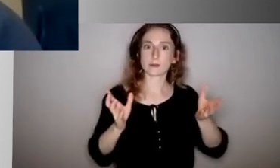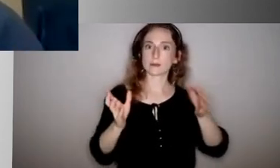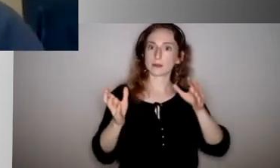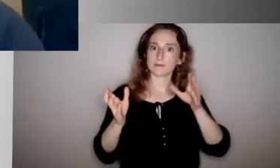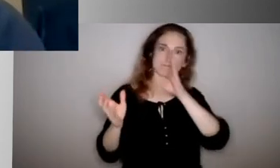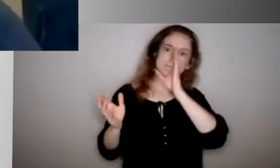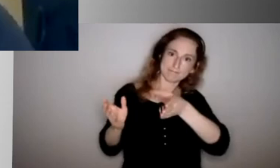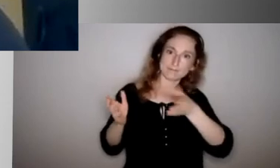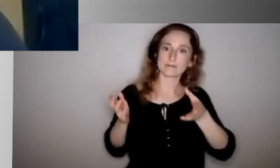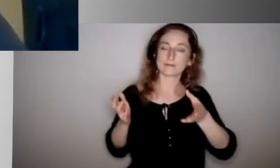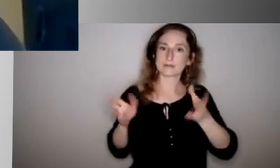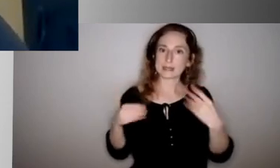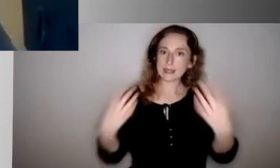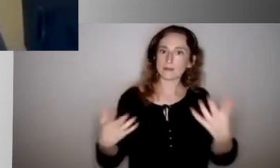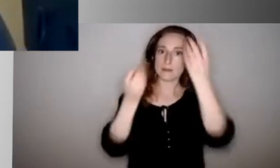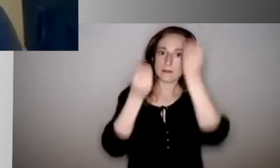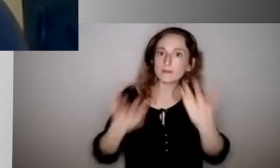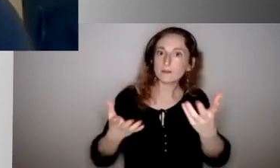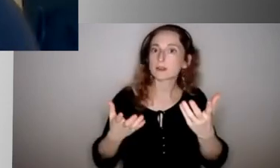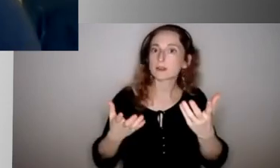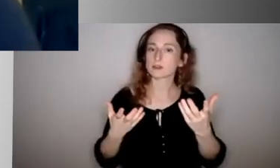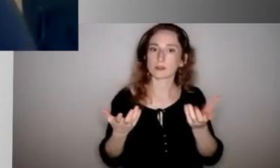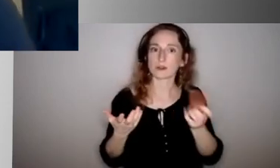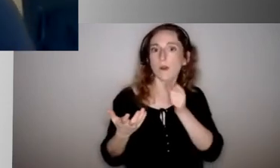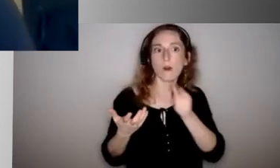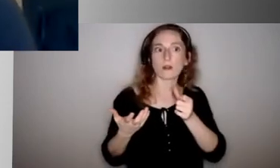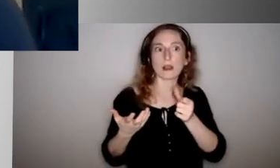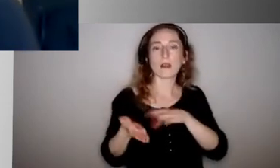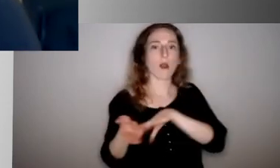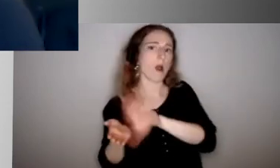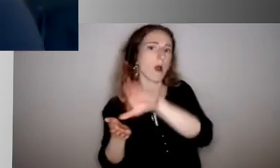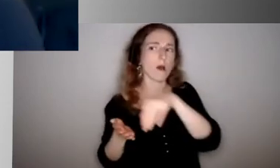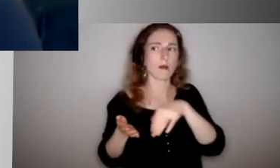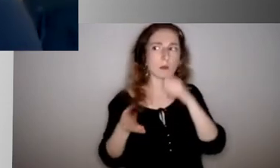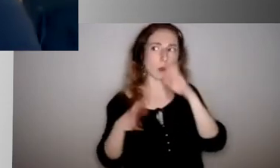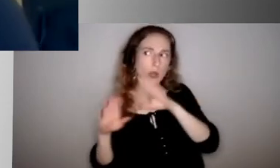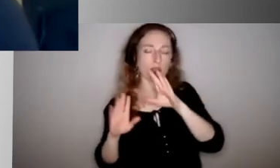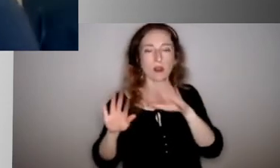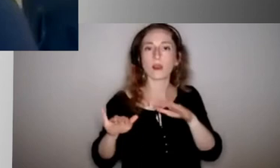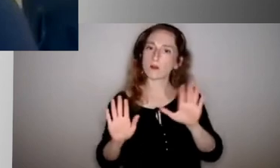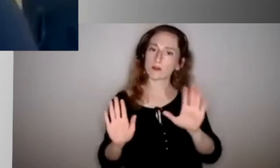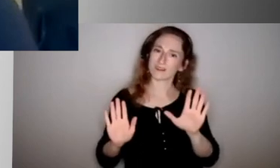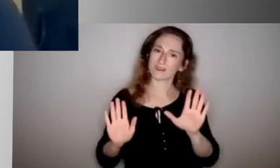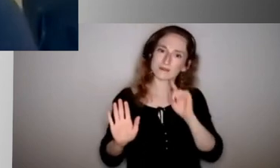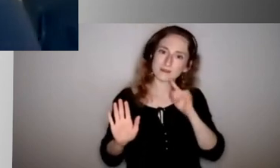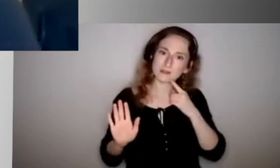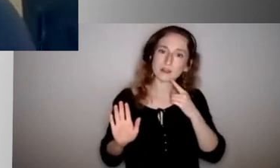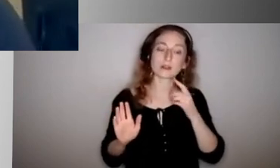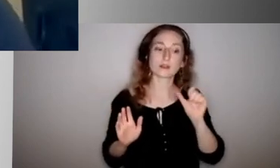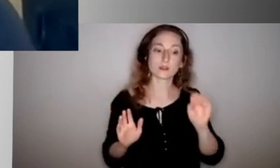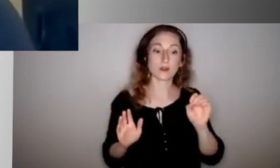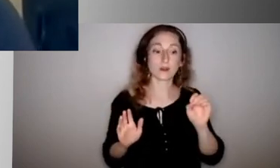um, that is current and the most up to date. Right. And so, um, having, I guess, making sure your, your